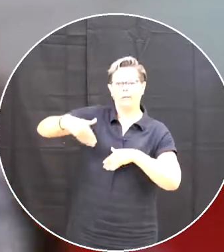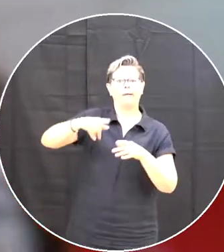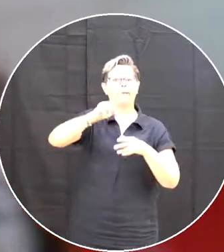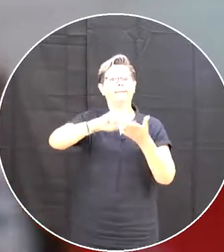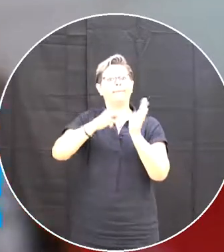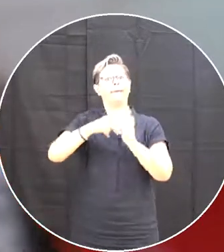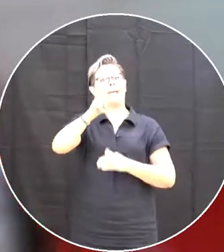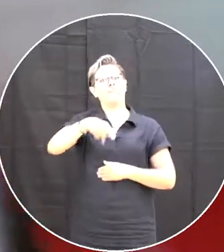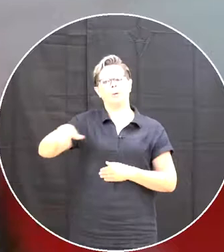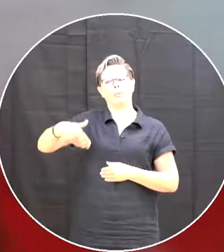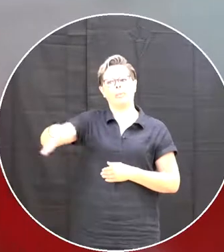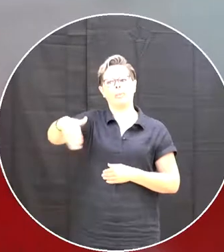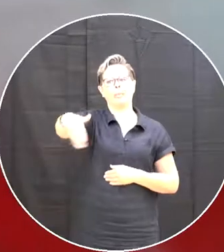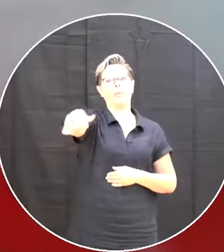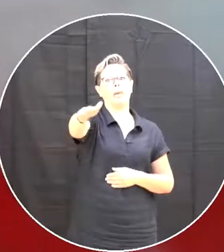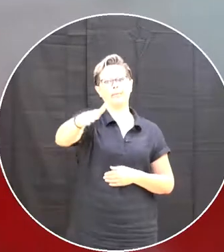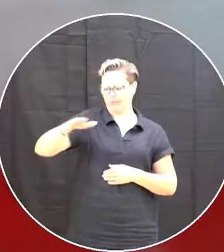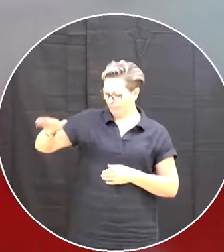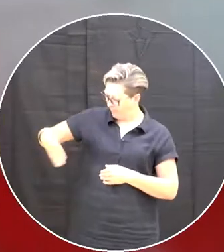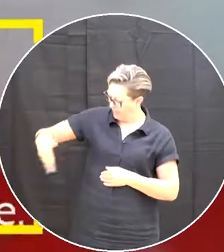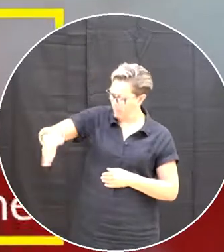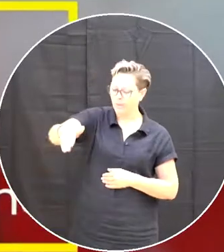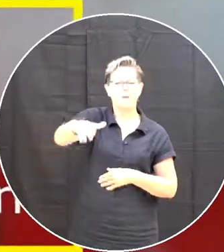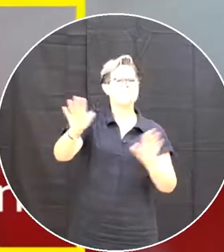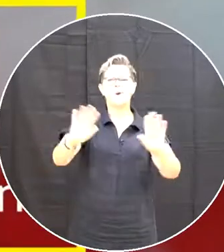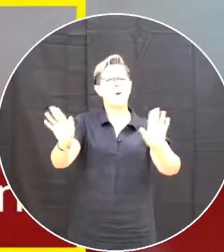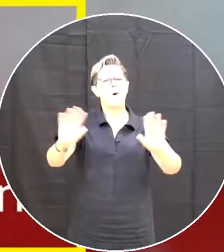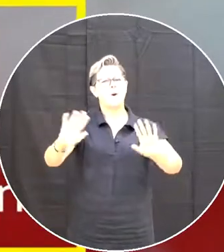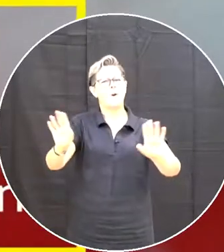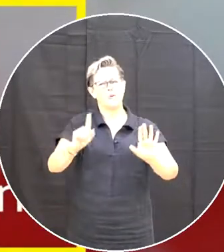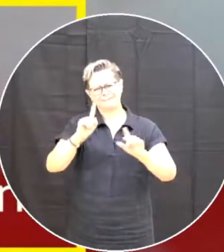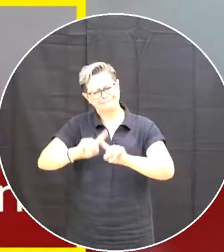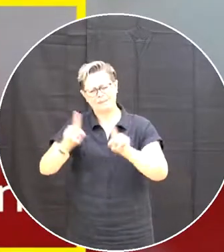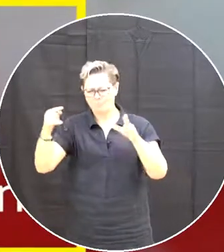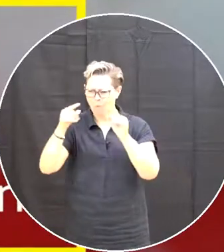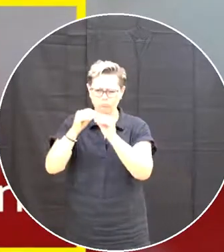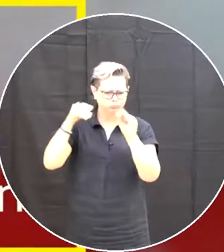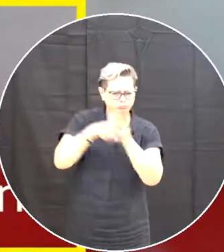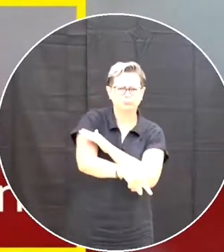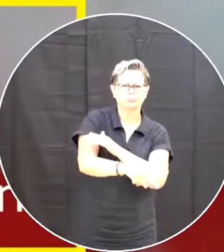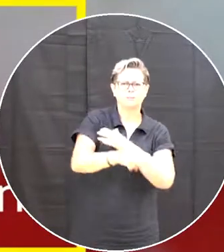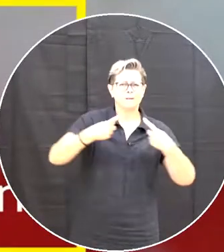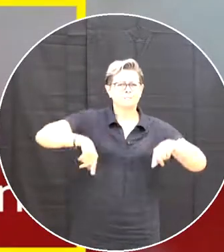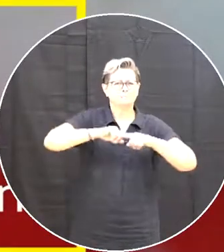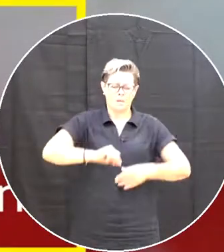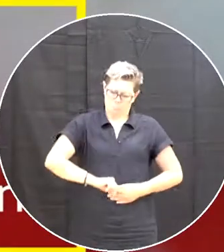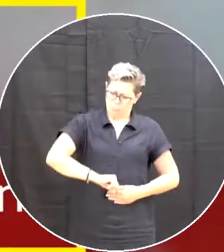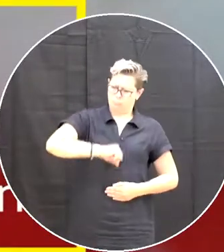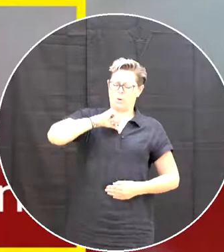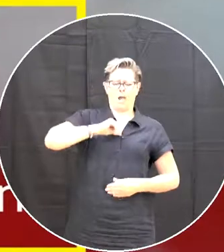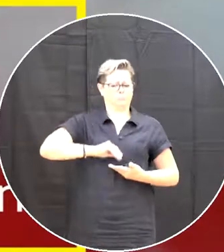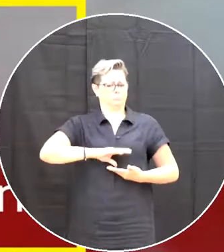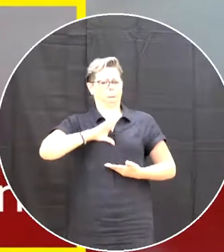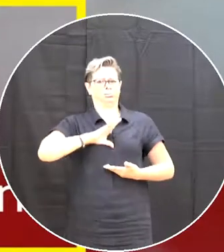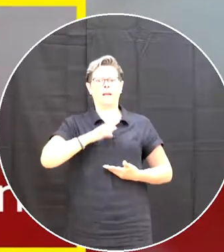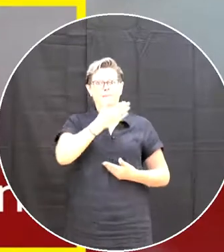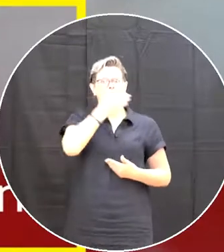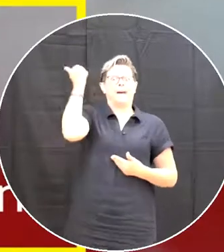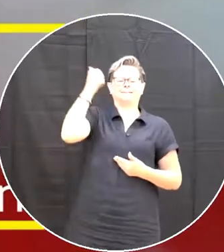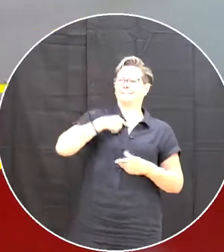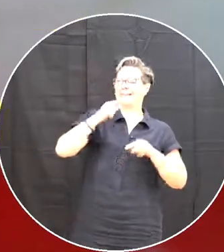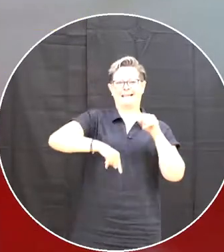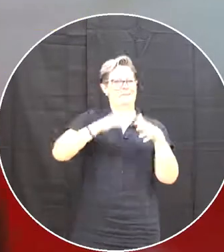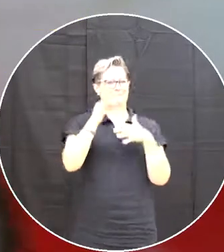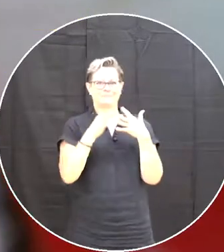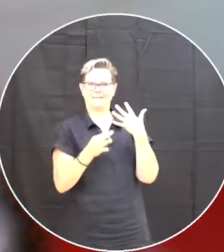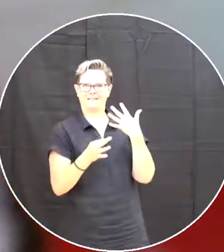painting lines on the road I am really proud of all the work we've accomplished so far There is no way I could pick We've sent several letters And